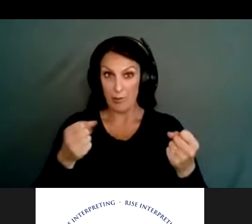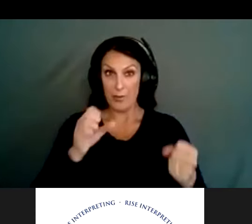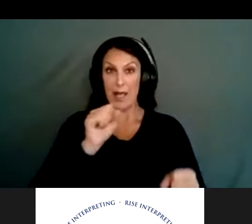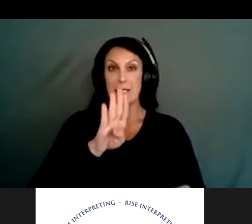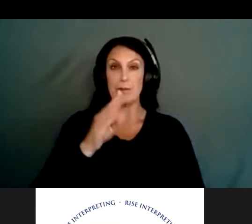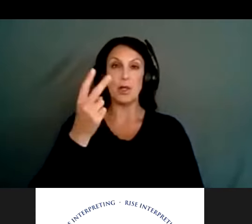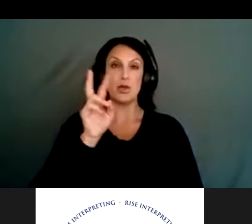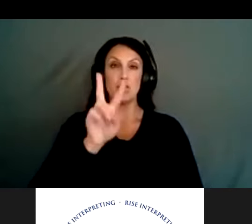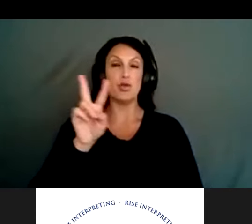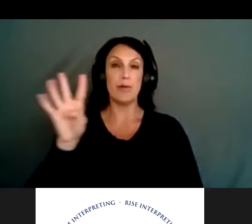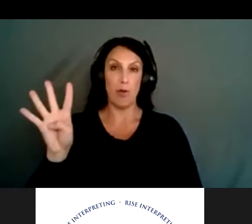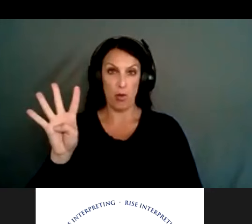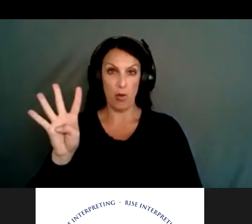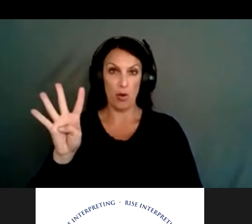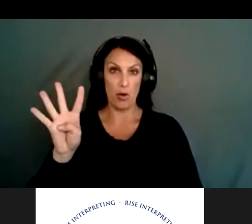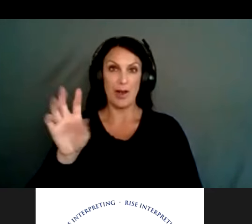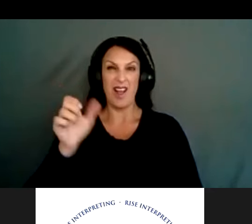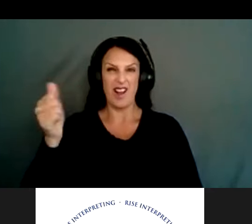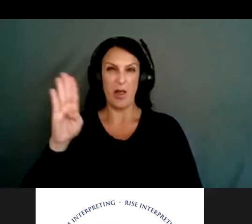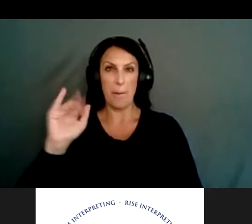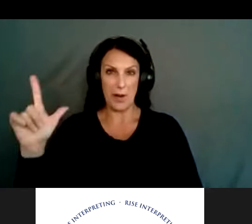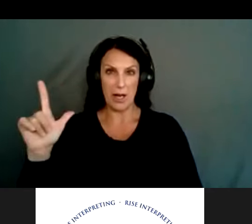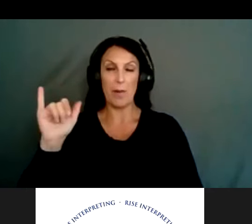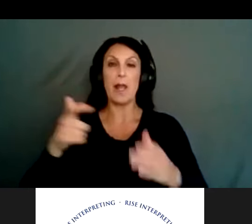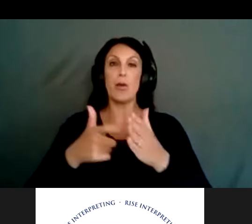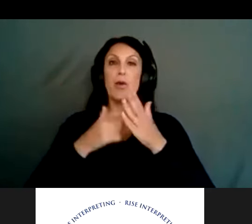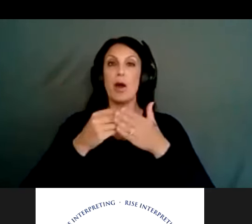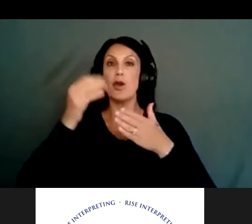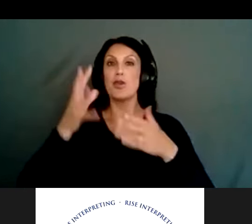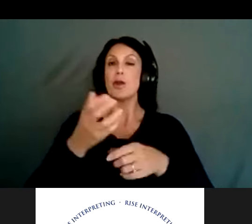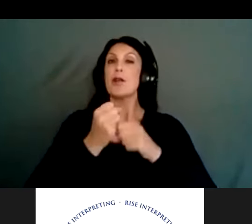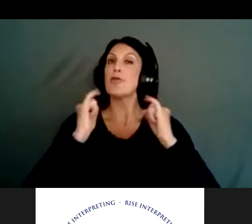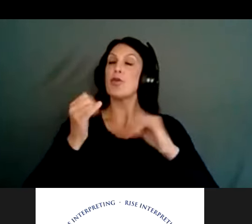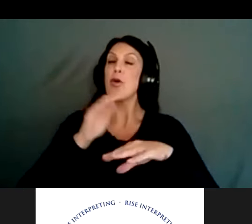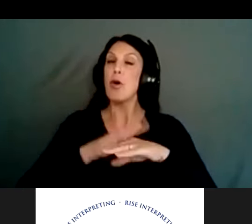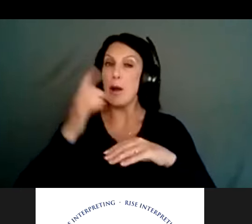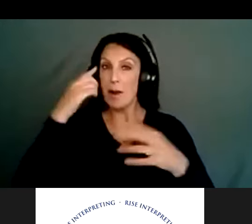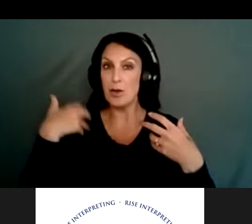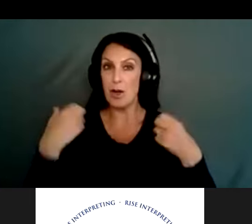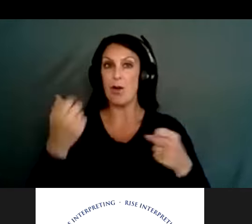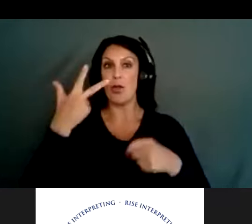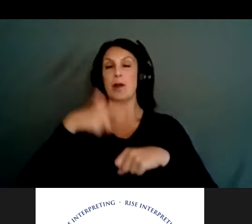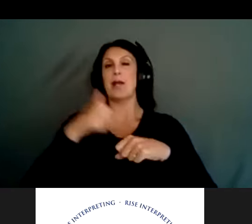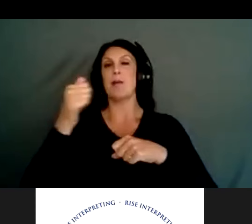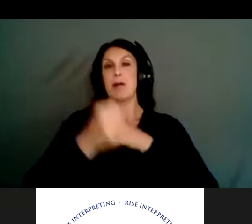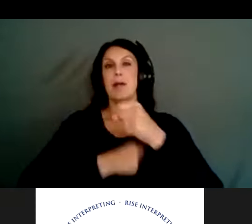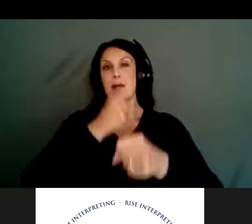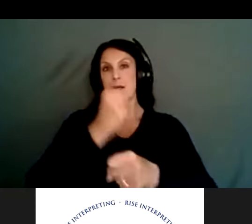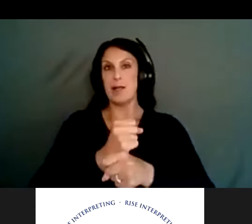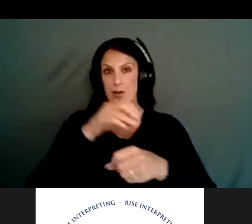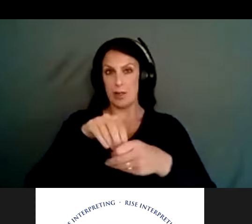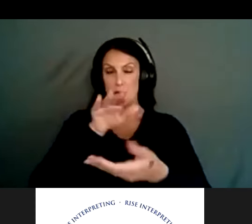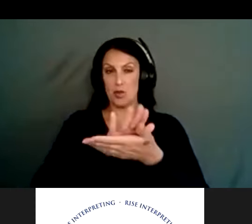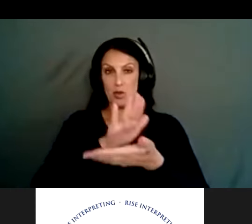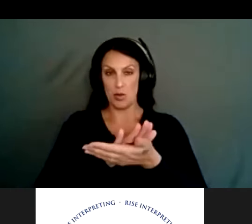two to four, which is requires, uh, students to receive instruction on mental health three times school year. Um,